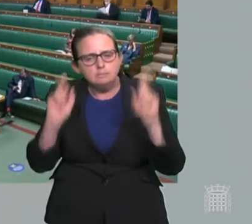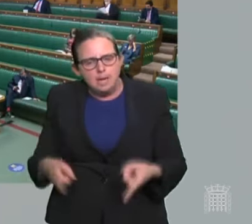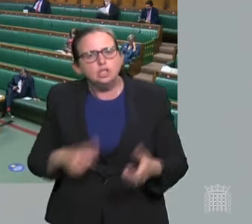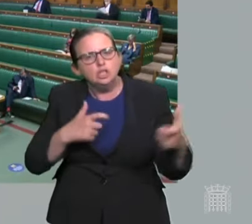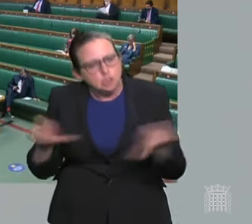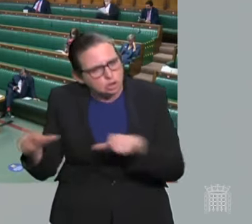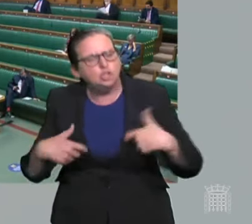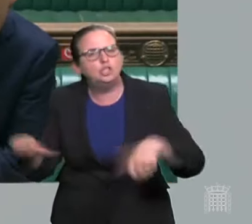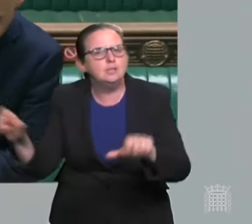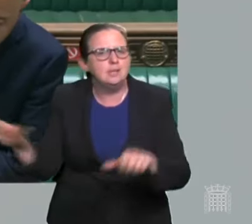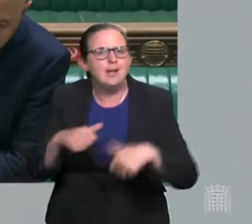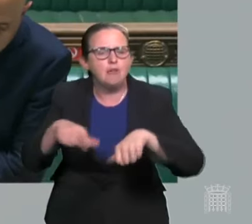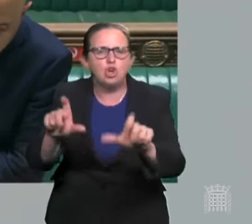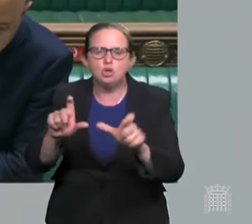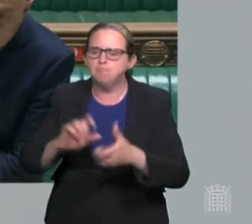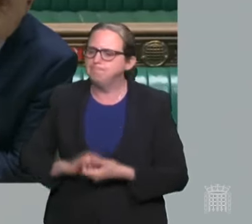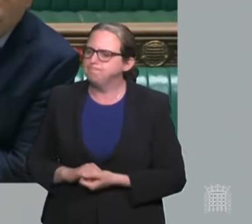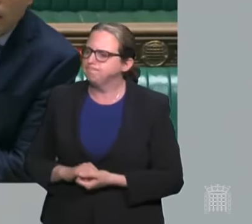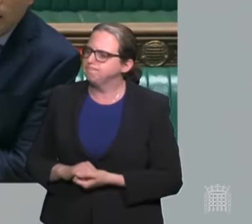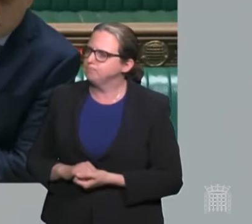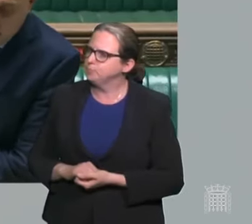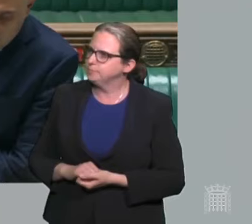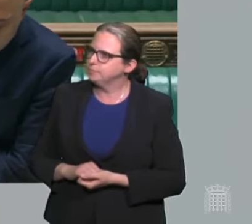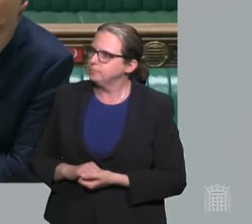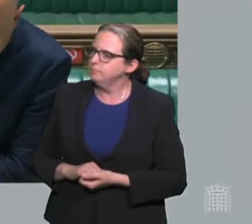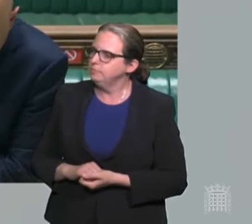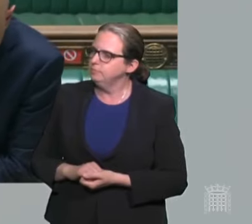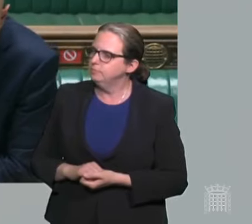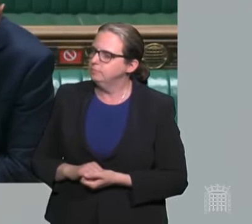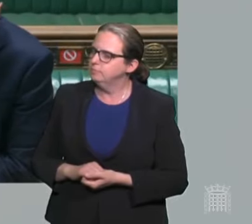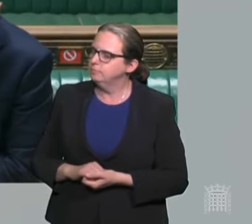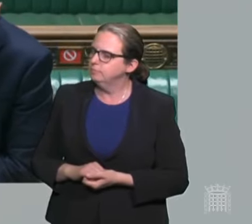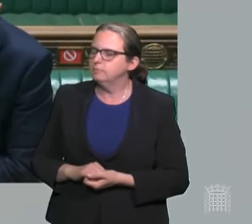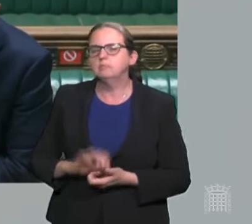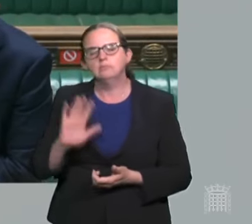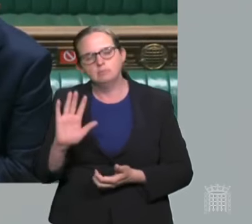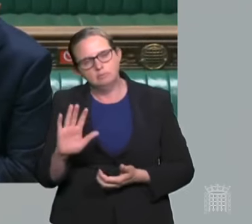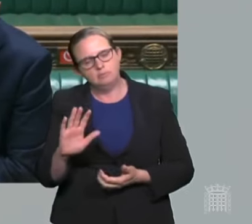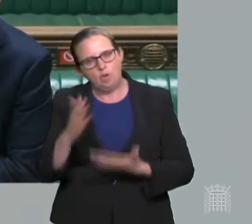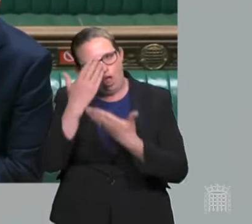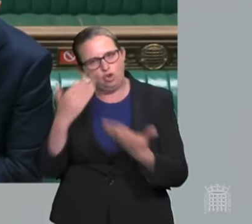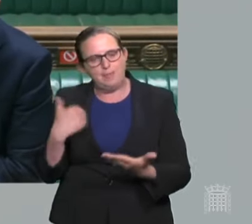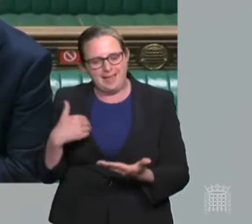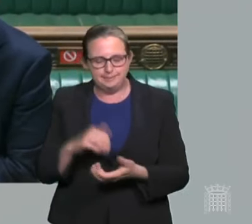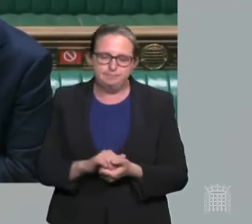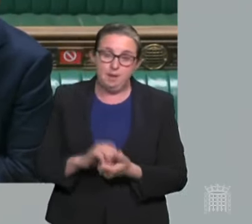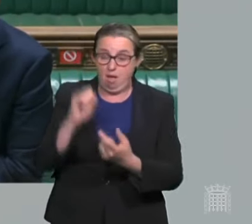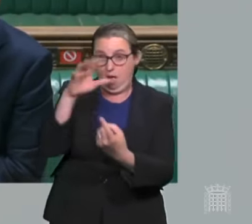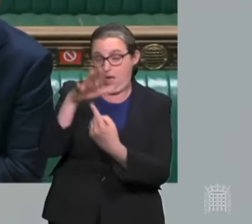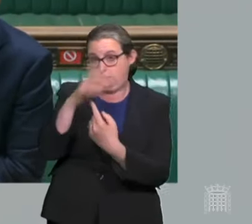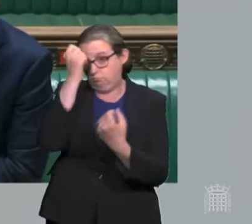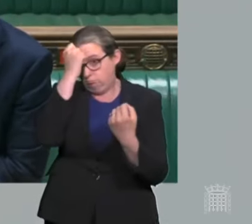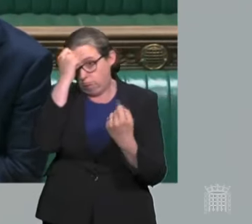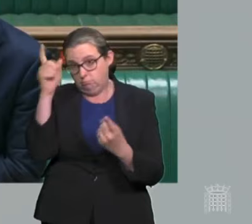Madam Deputy Speaker, can I say to the Honourable Lady, I do understand where she's coming from, but the important thing is we do have to